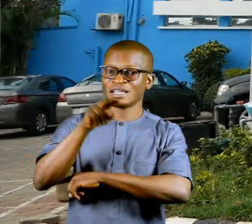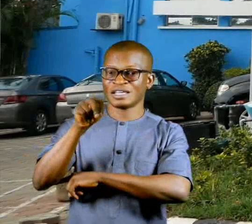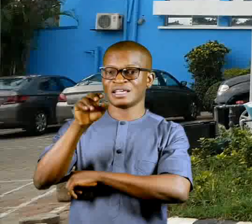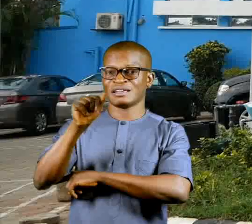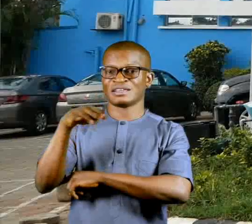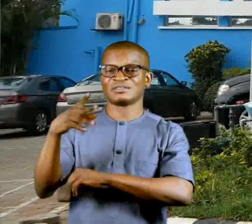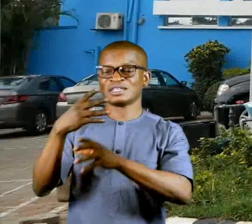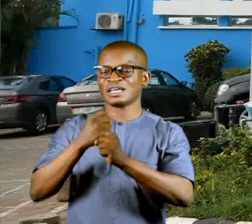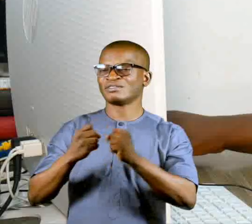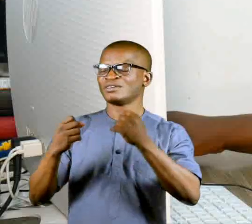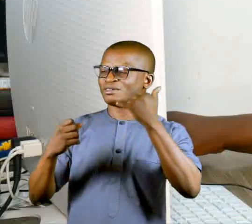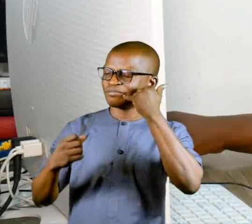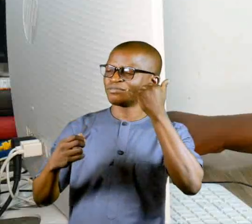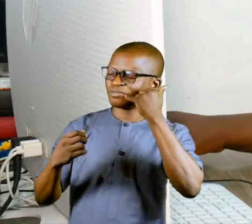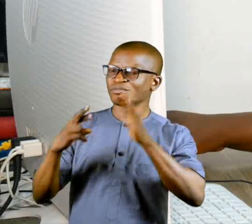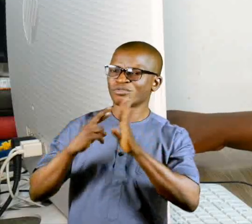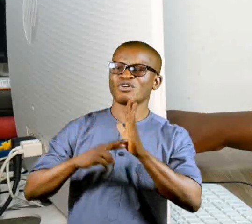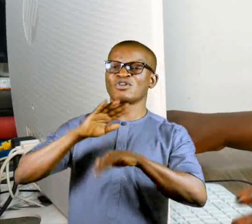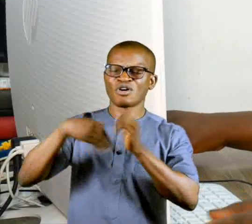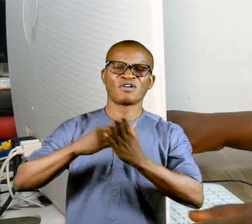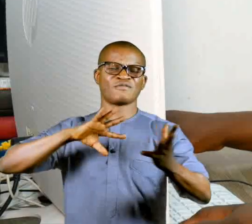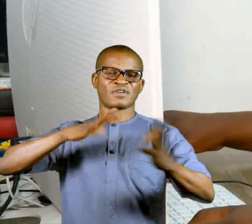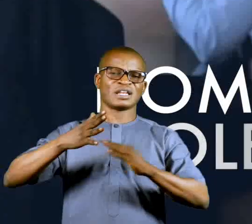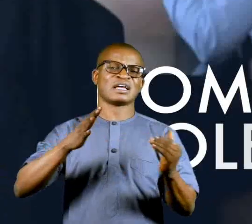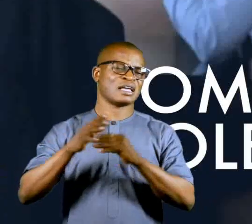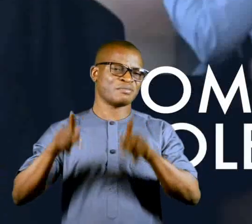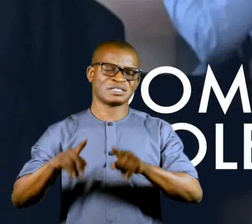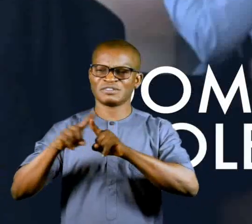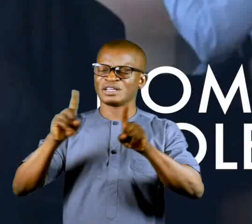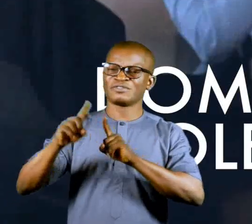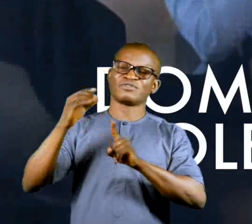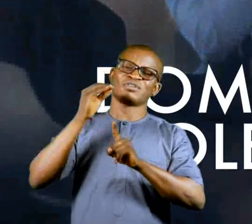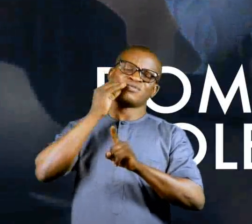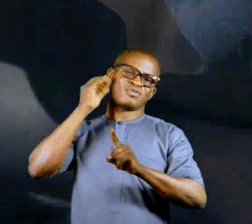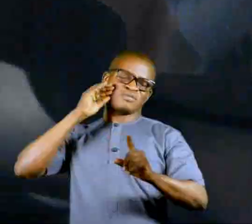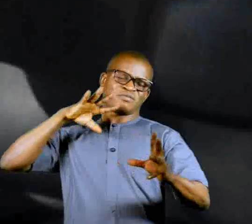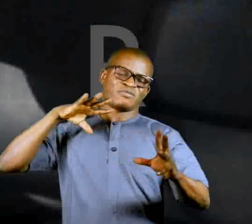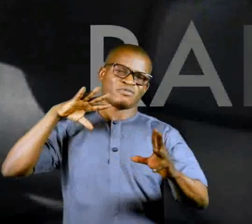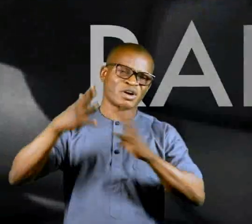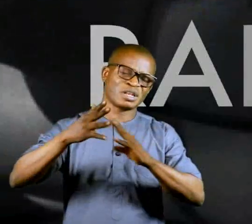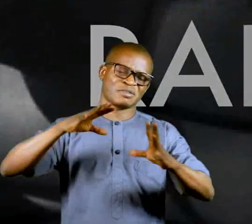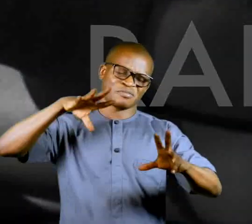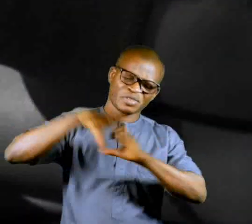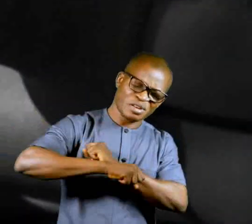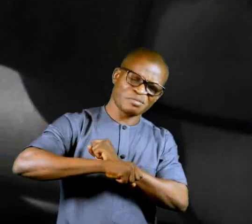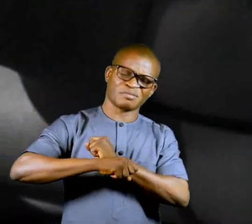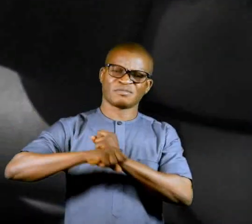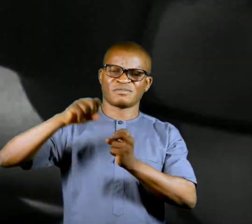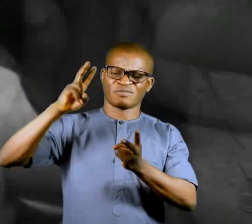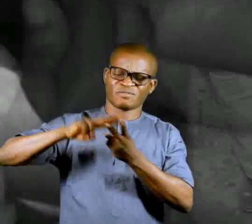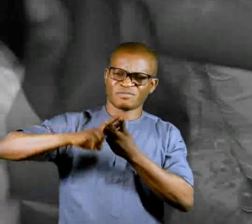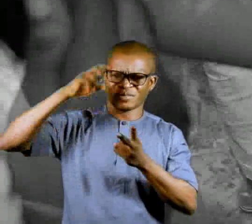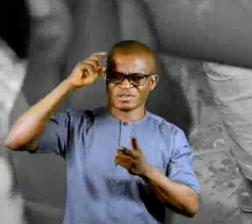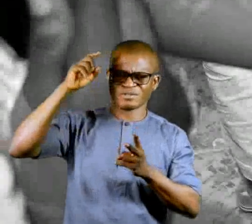day, NAPTIP receives reports on all forms of violence against persons, diverse cases of domestic violence, rape, incest,